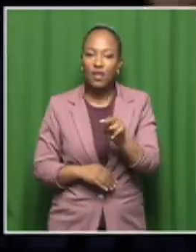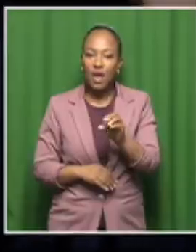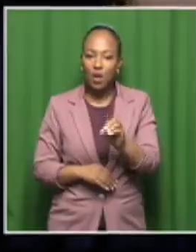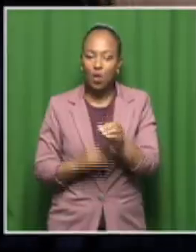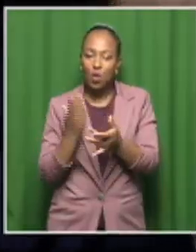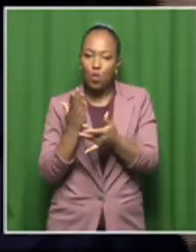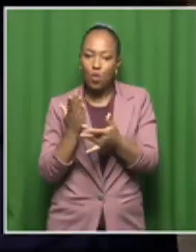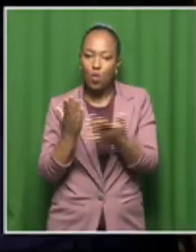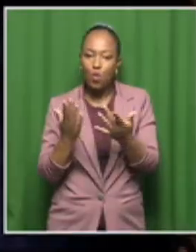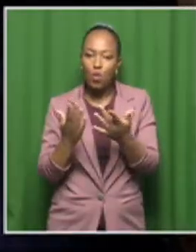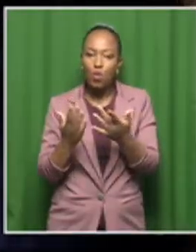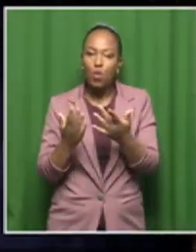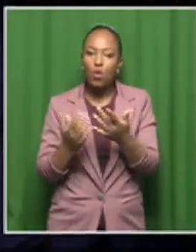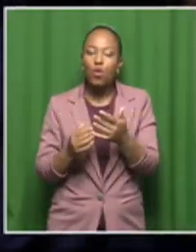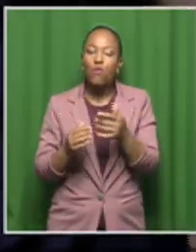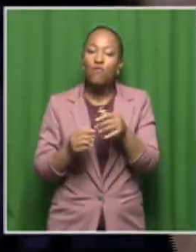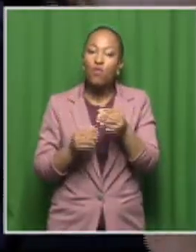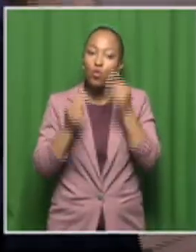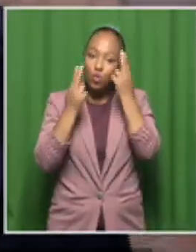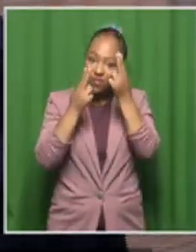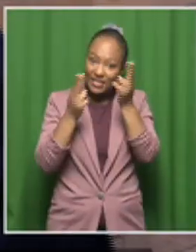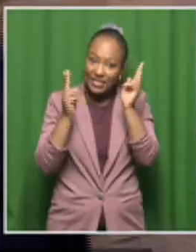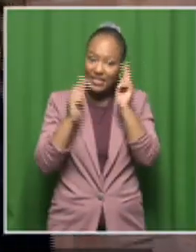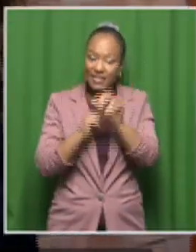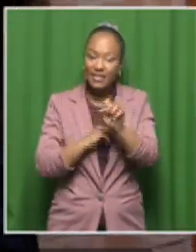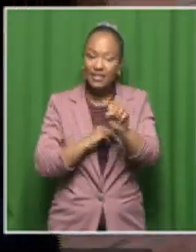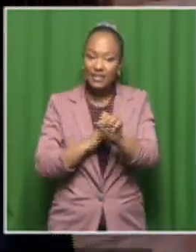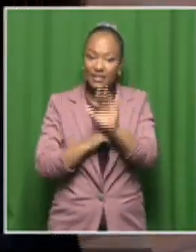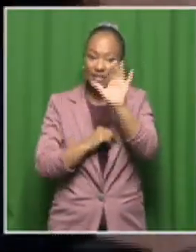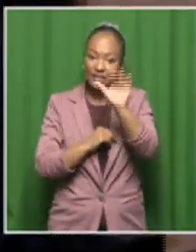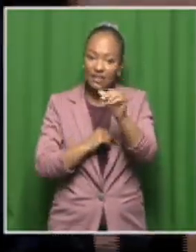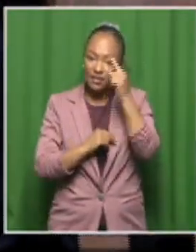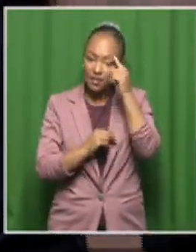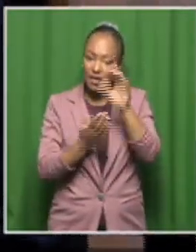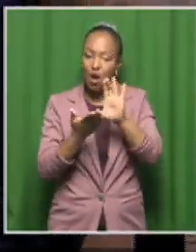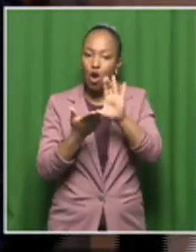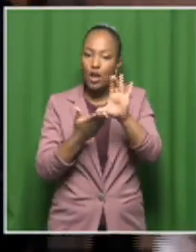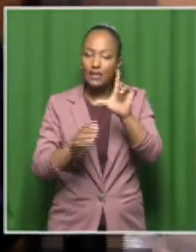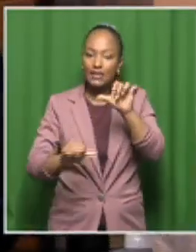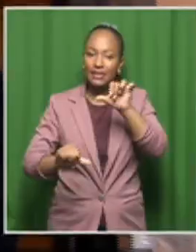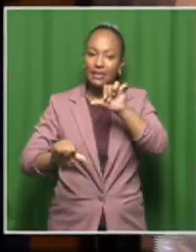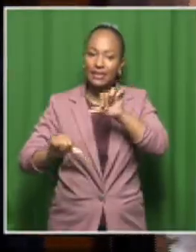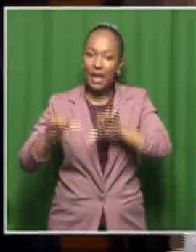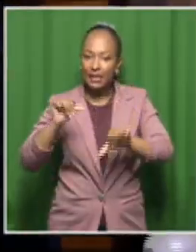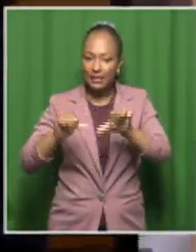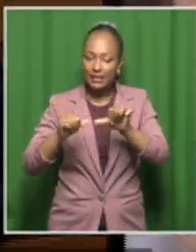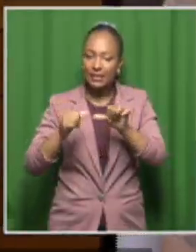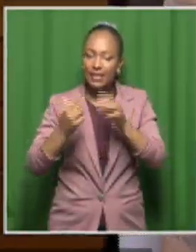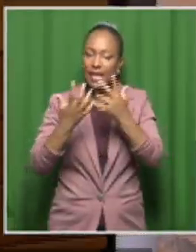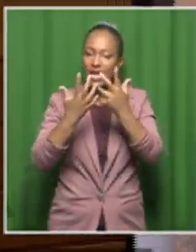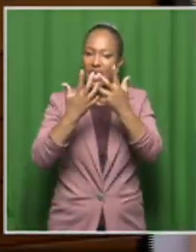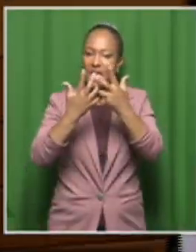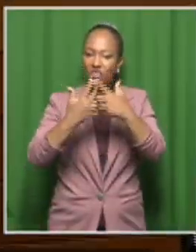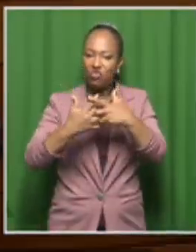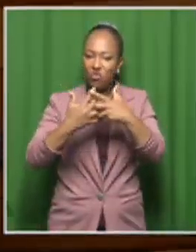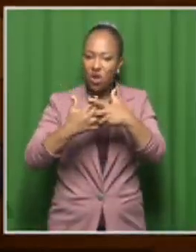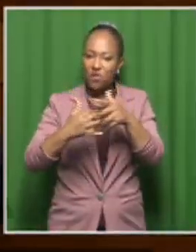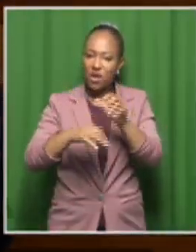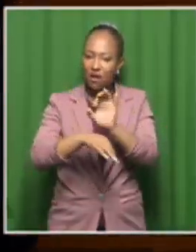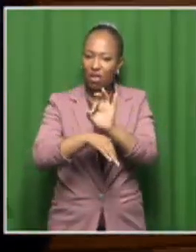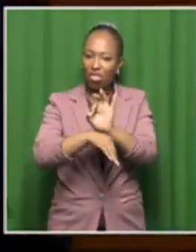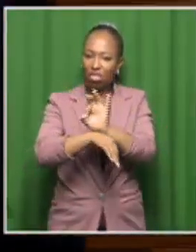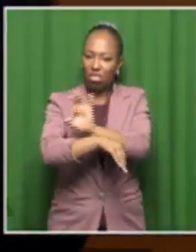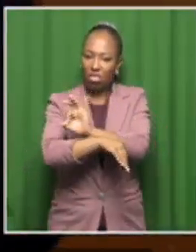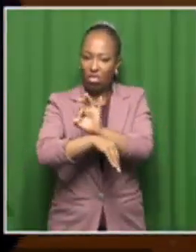of the University of South Africa, the College of Science, Engineering and Technology. And as you are aware, the College of Science, Engineering